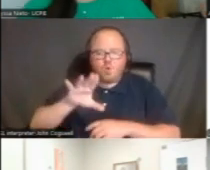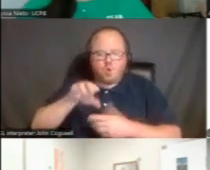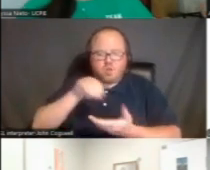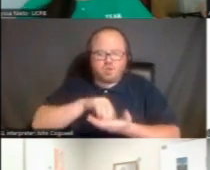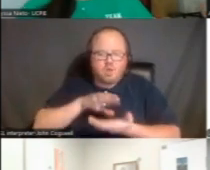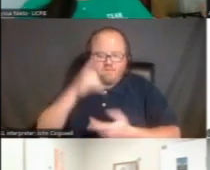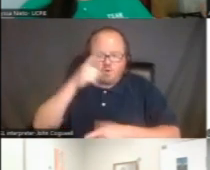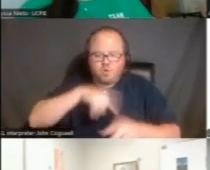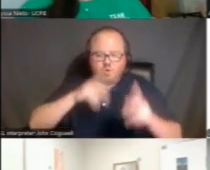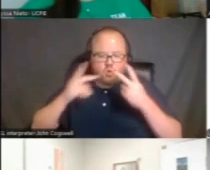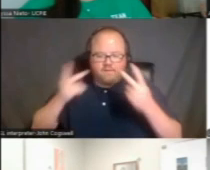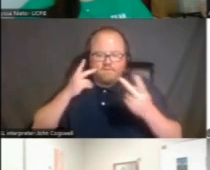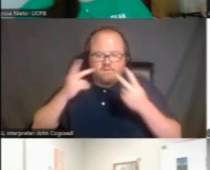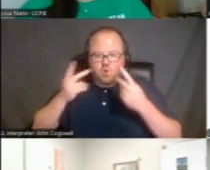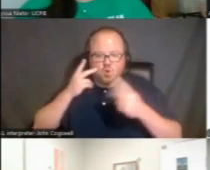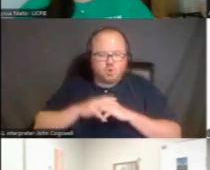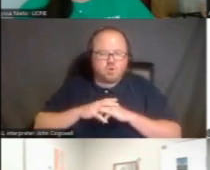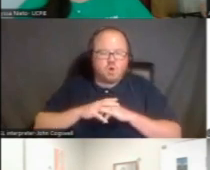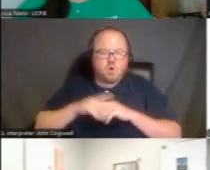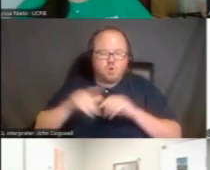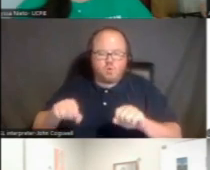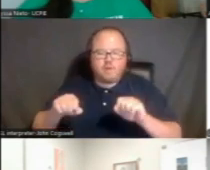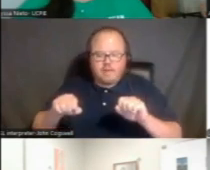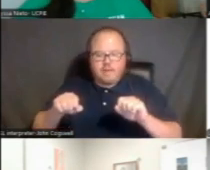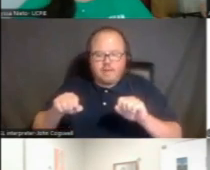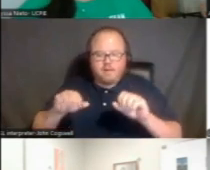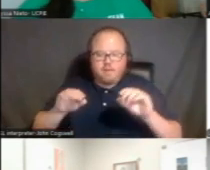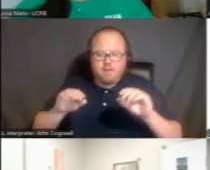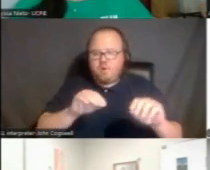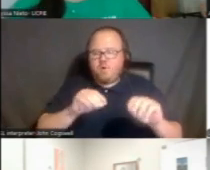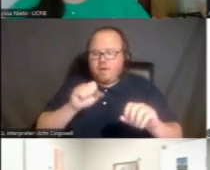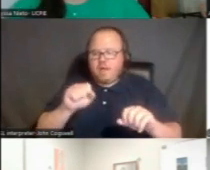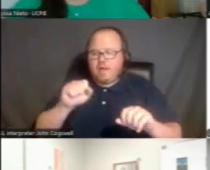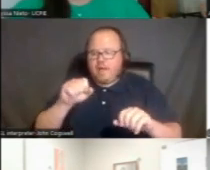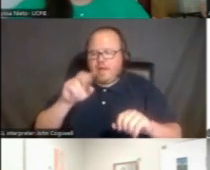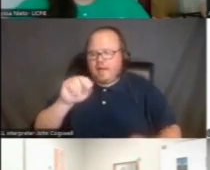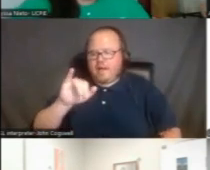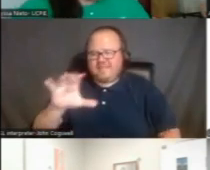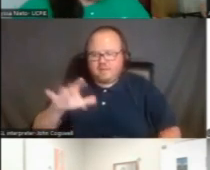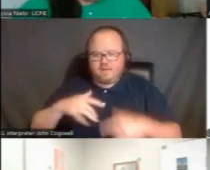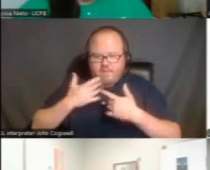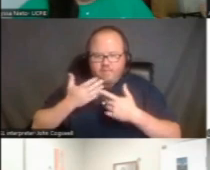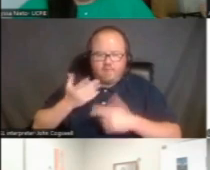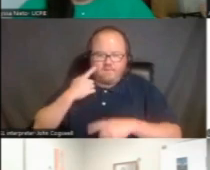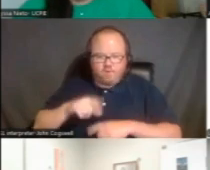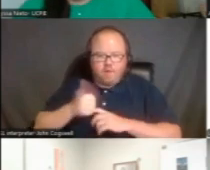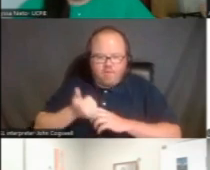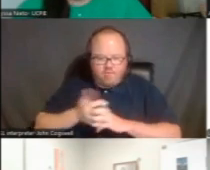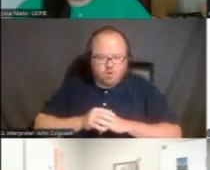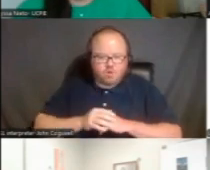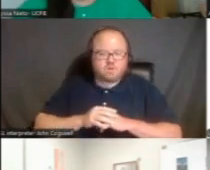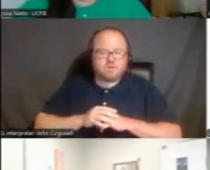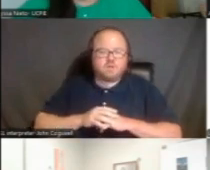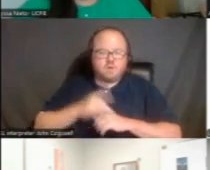to view. Uh, and, um, you can put the, um, NICC event on there for others and